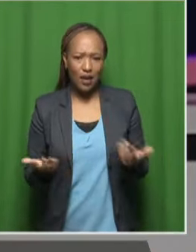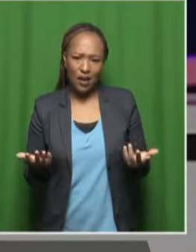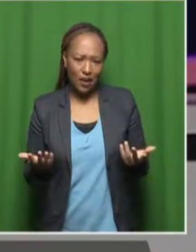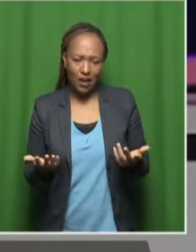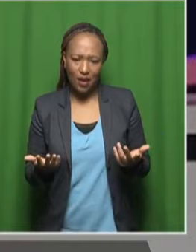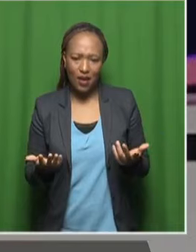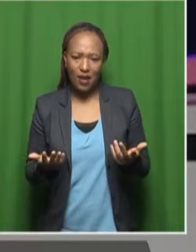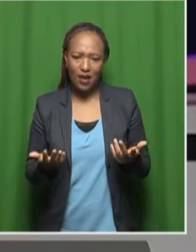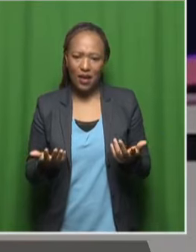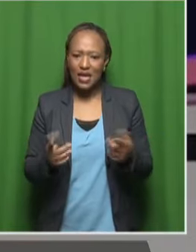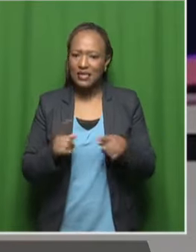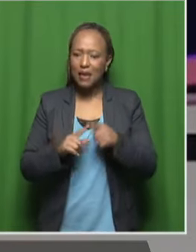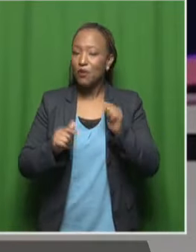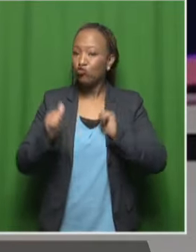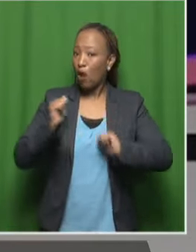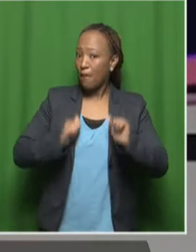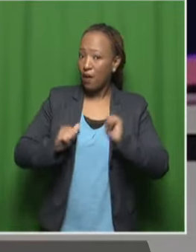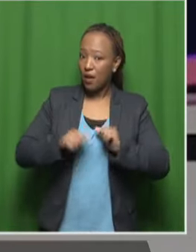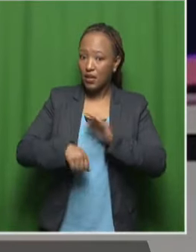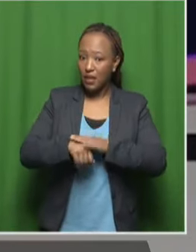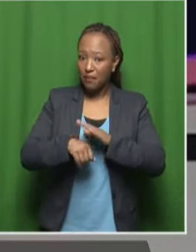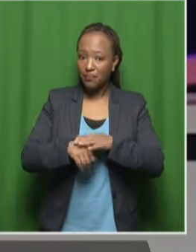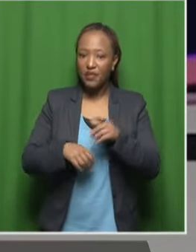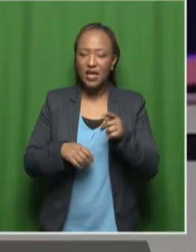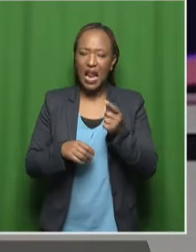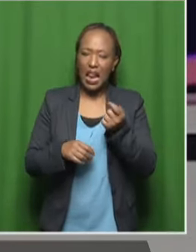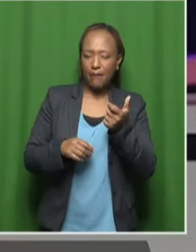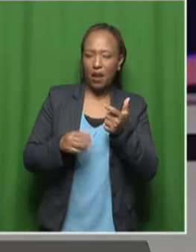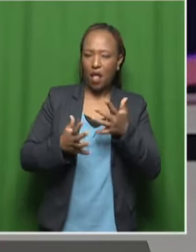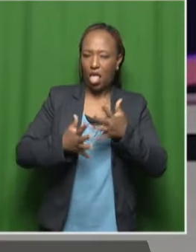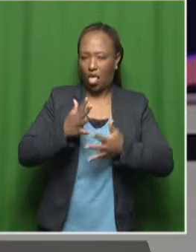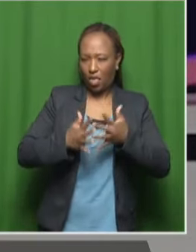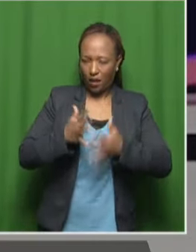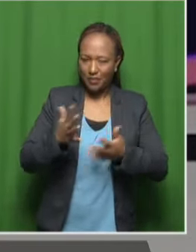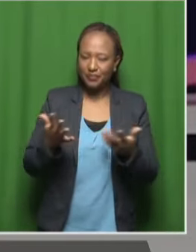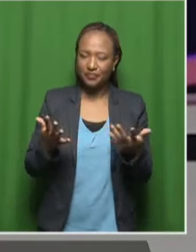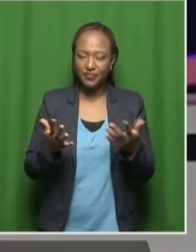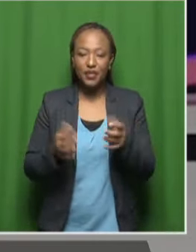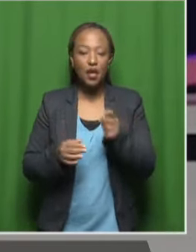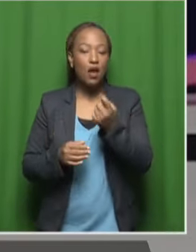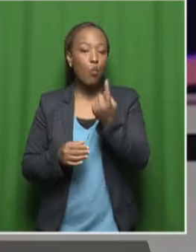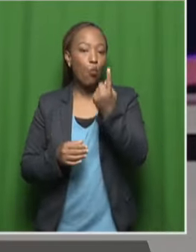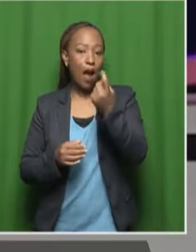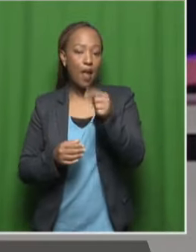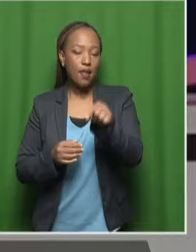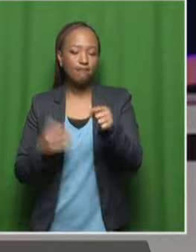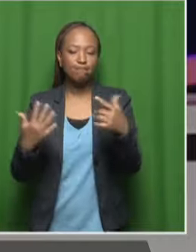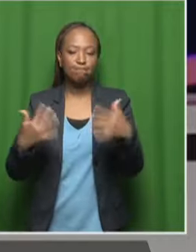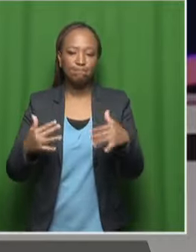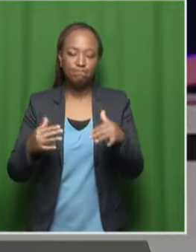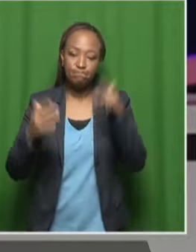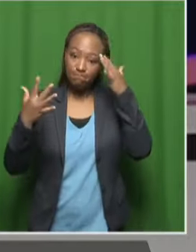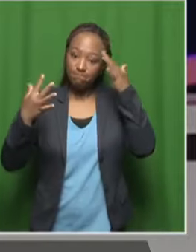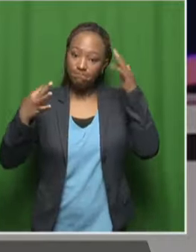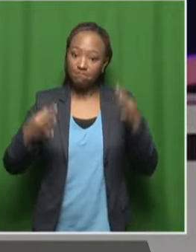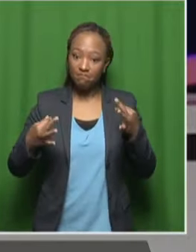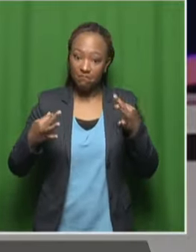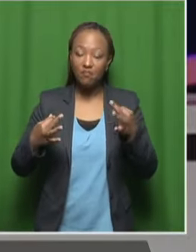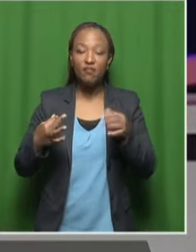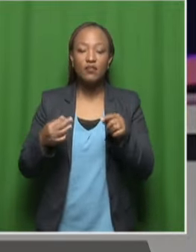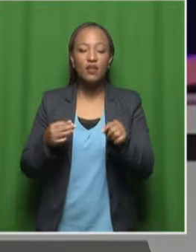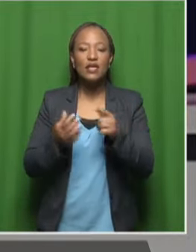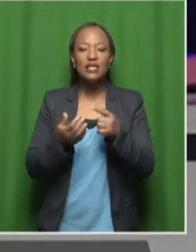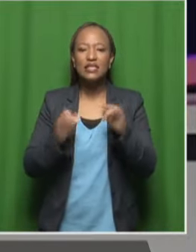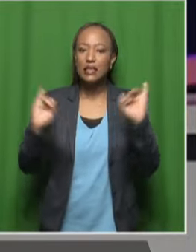Even our dramatic moments, we have like little comedic twists. Because, I mean, one of the things we decided was that for this serious